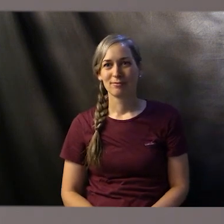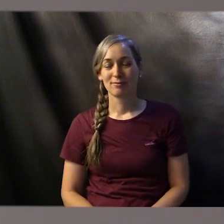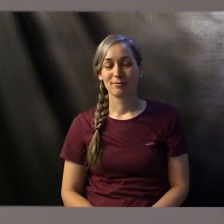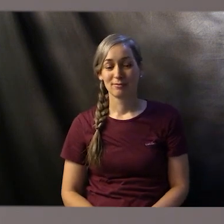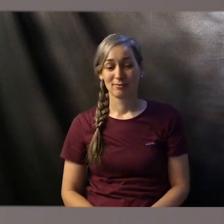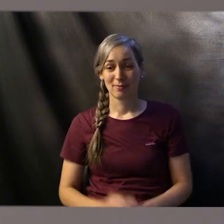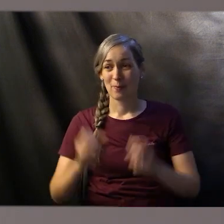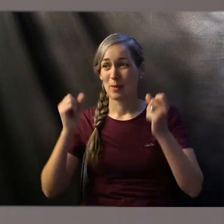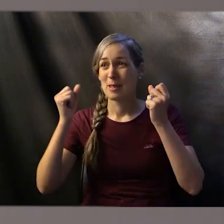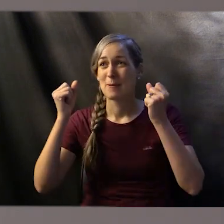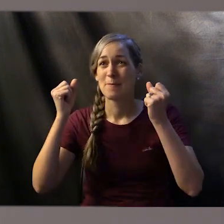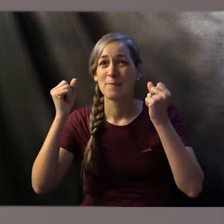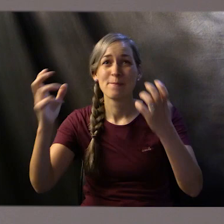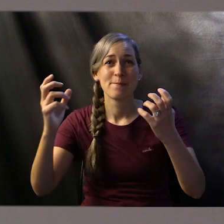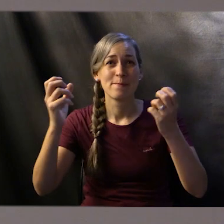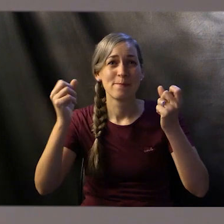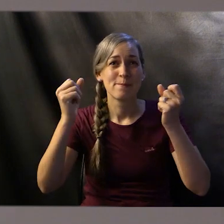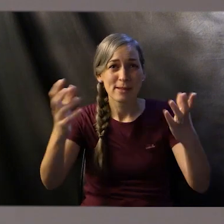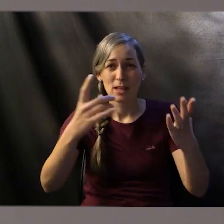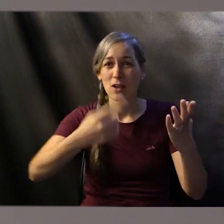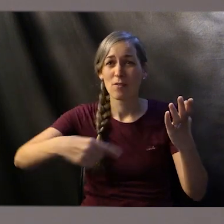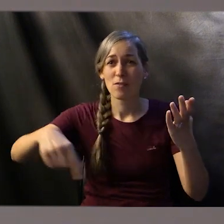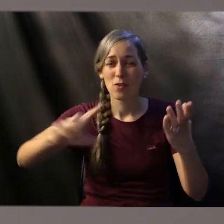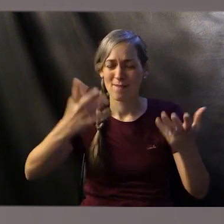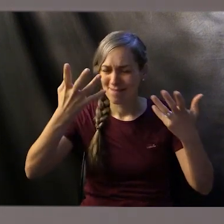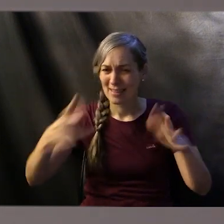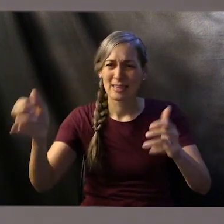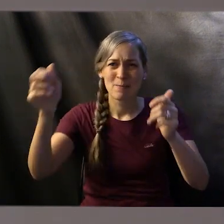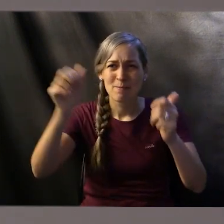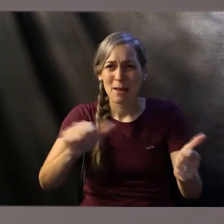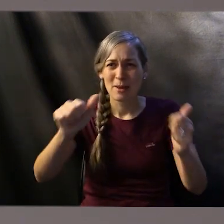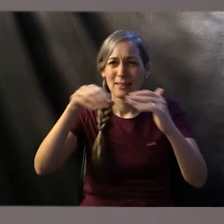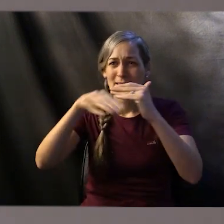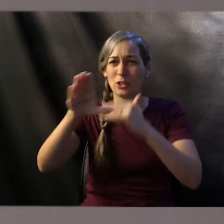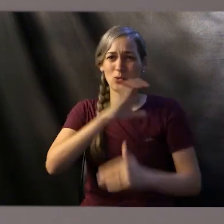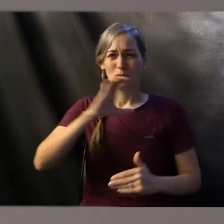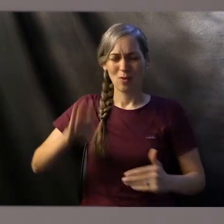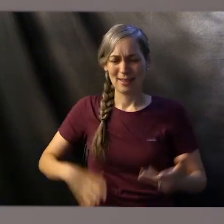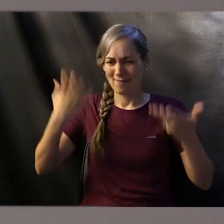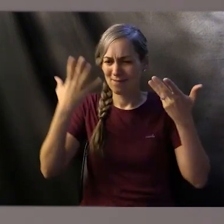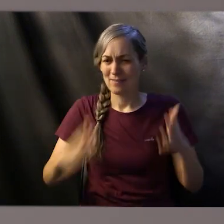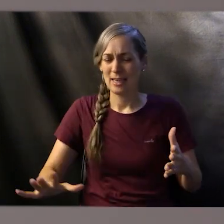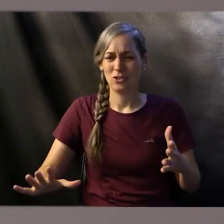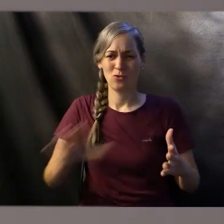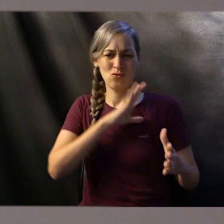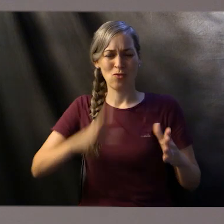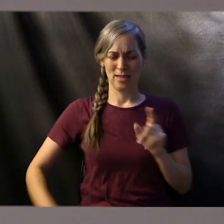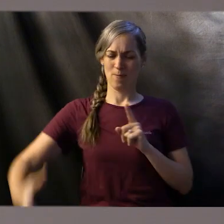For as many of you as were baptized into Christ have put on Christ.